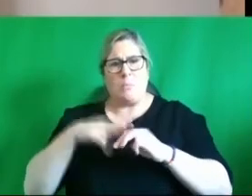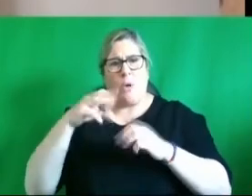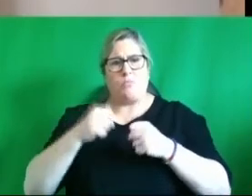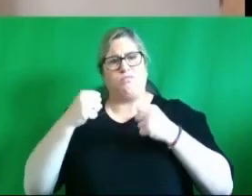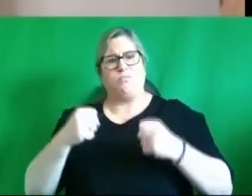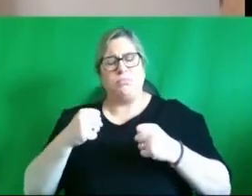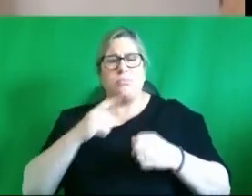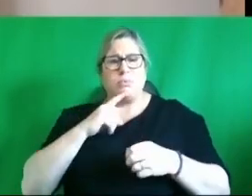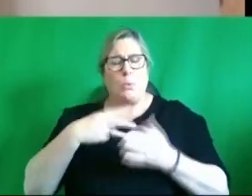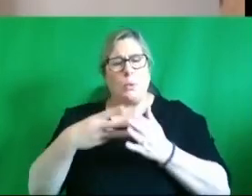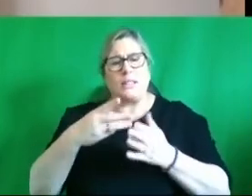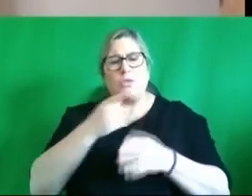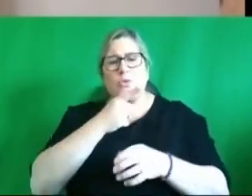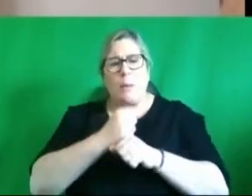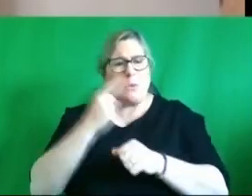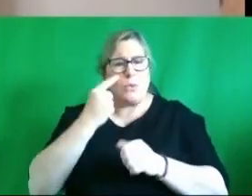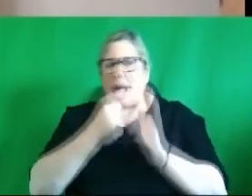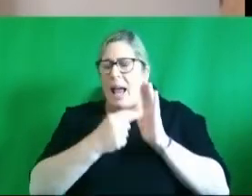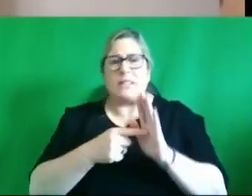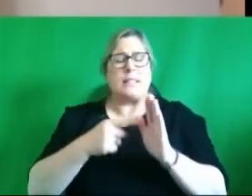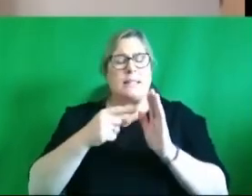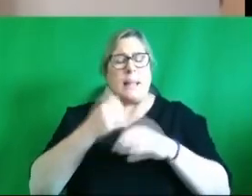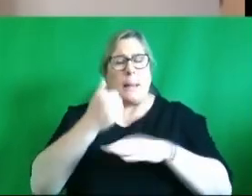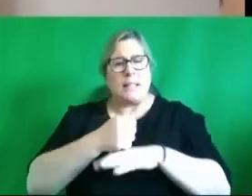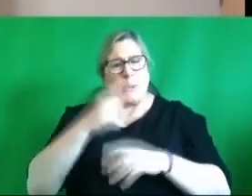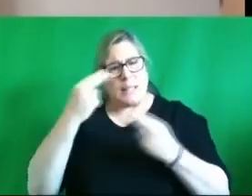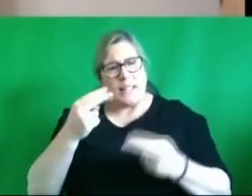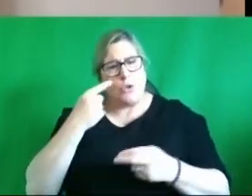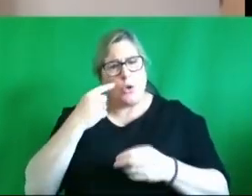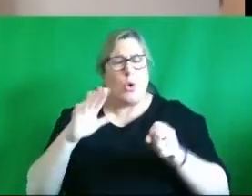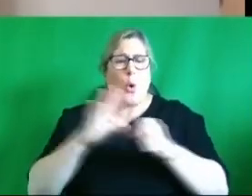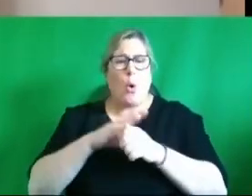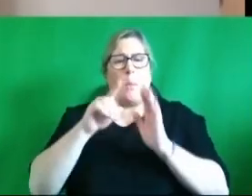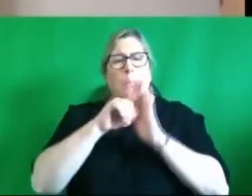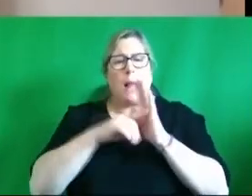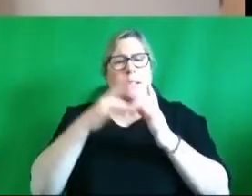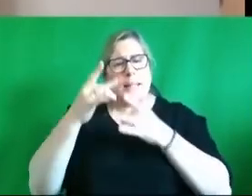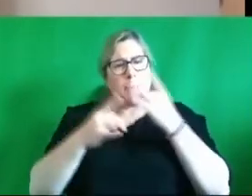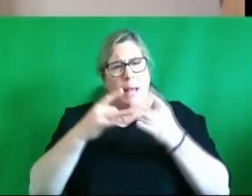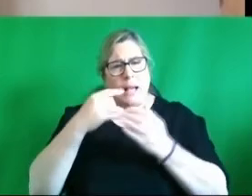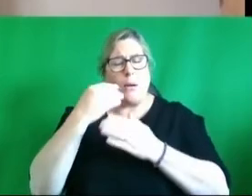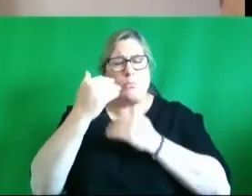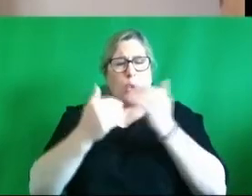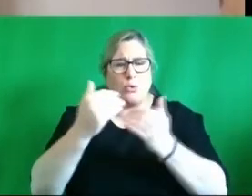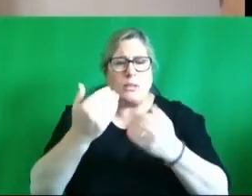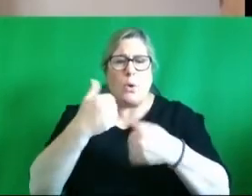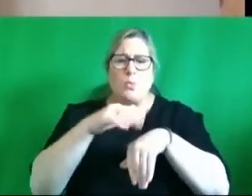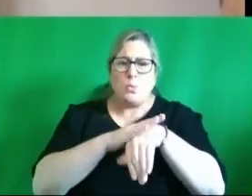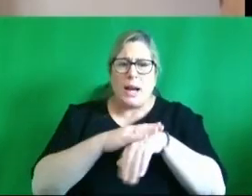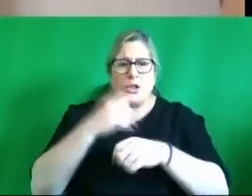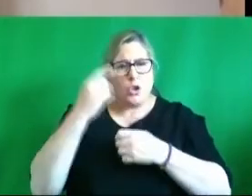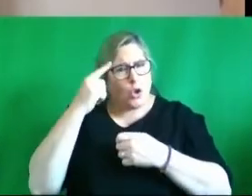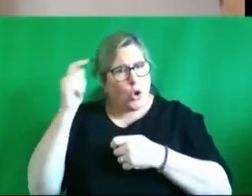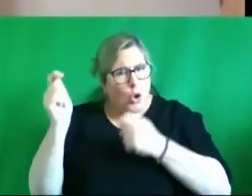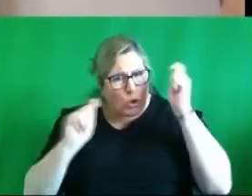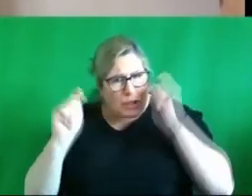evidence-based i think we have to look at the whole policy making process and say will work in this evidence be considered who's collecting it and